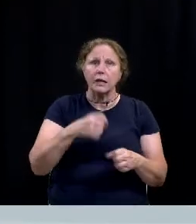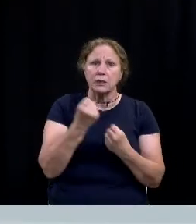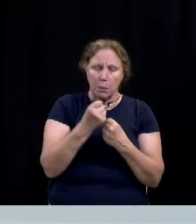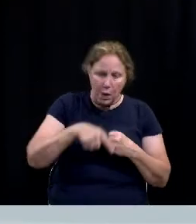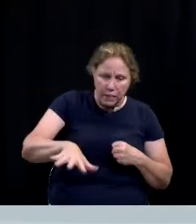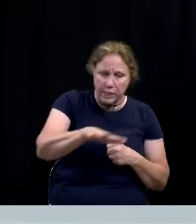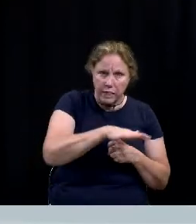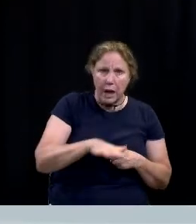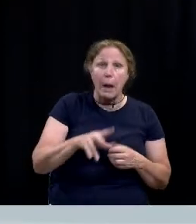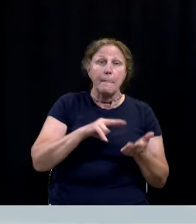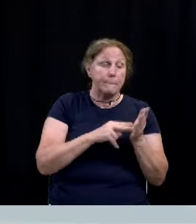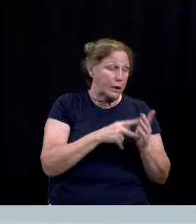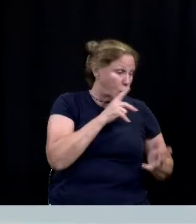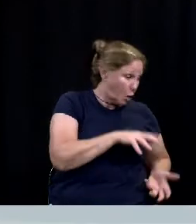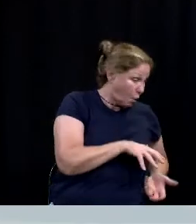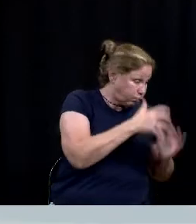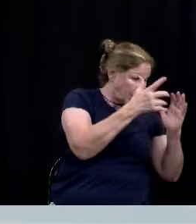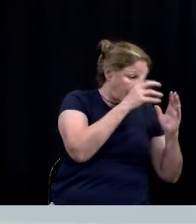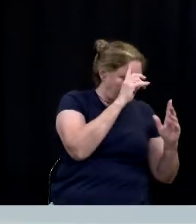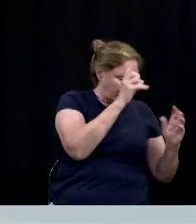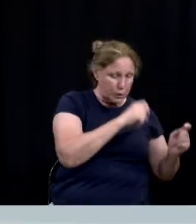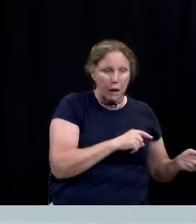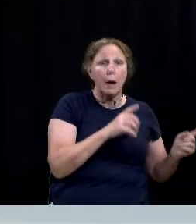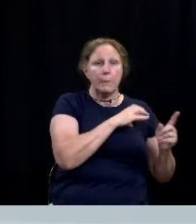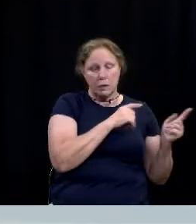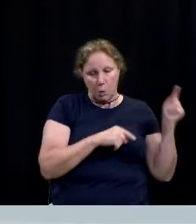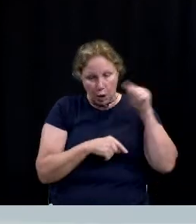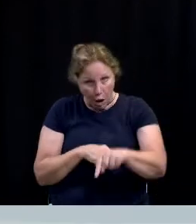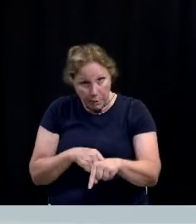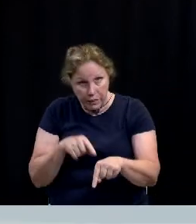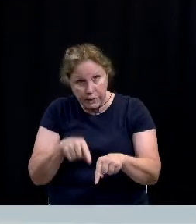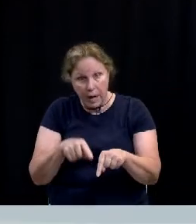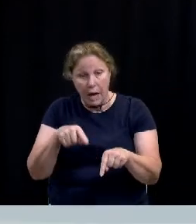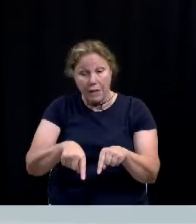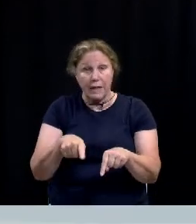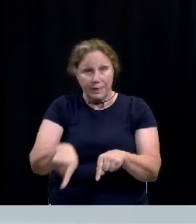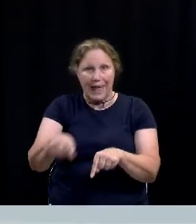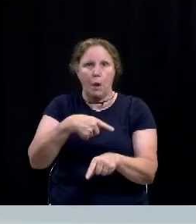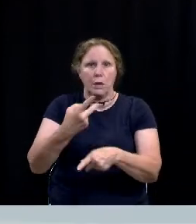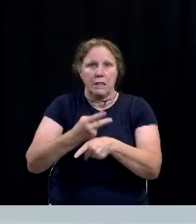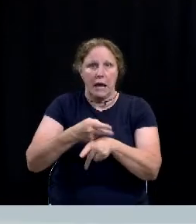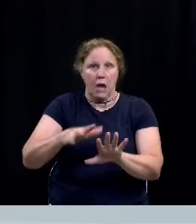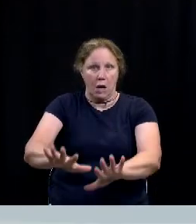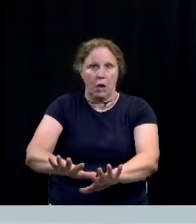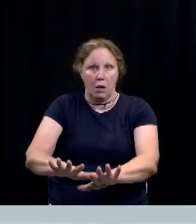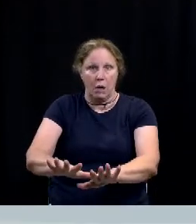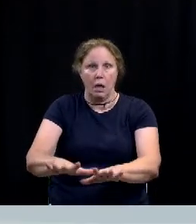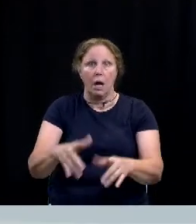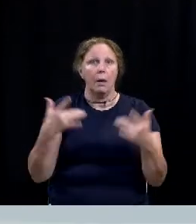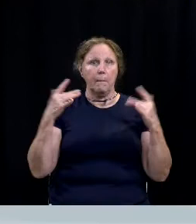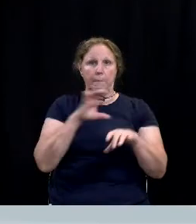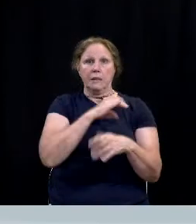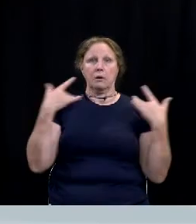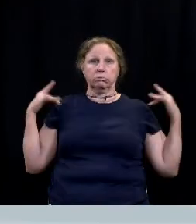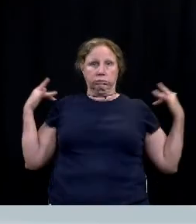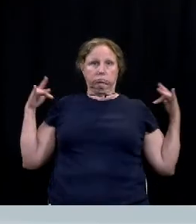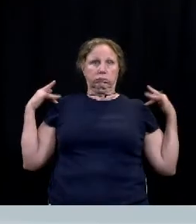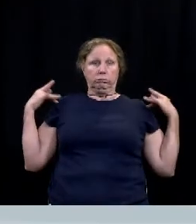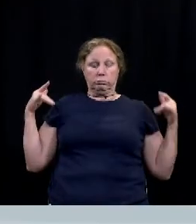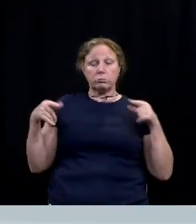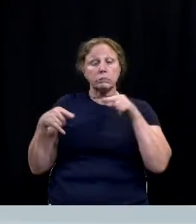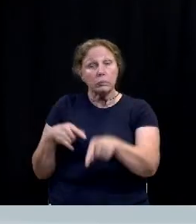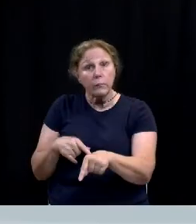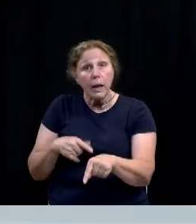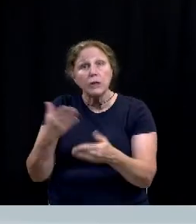individuals in crisis would be dropped off by law enforcement and responsibility for their treatment would be transferred to the crisis hub staff services